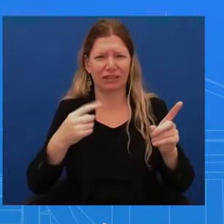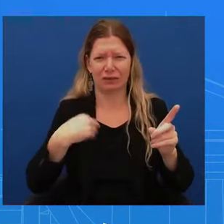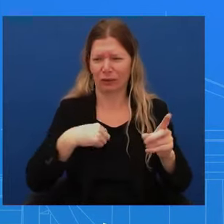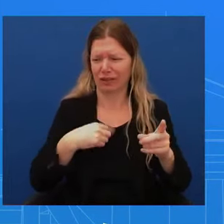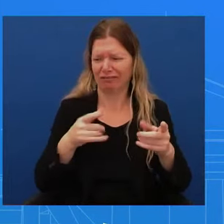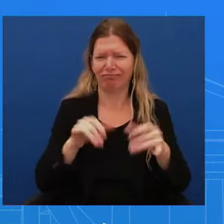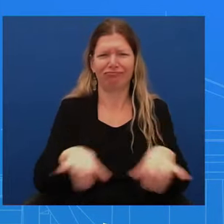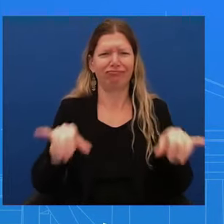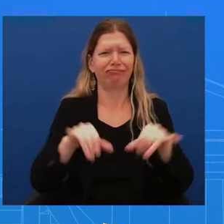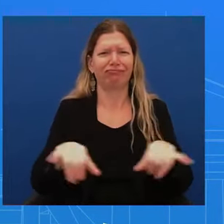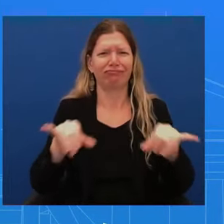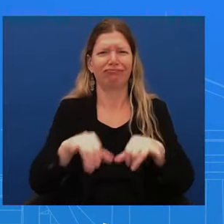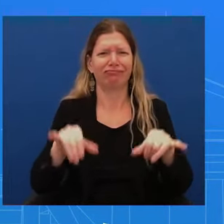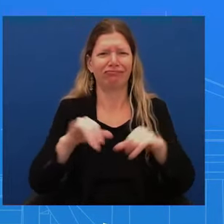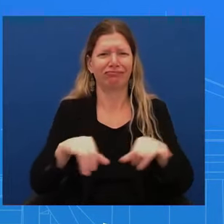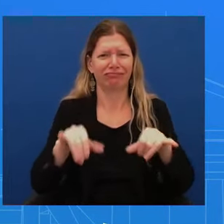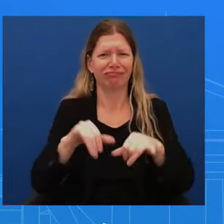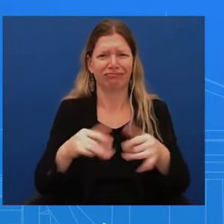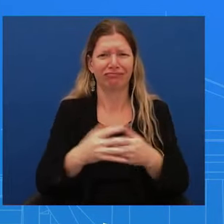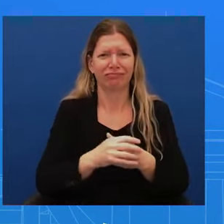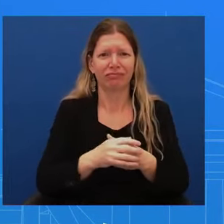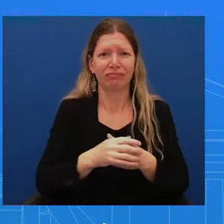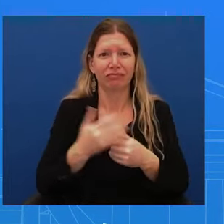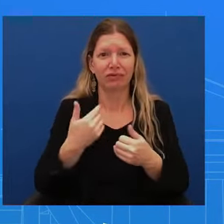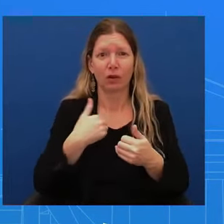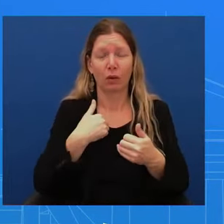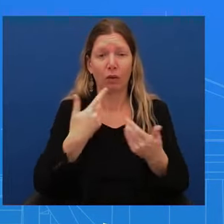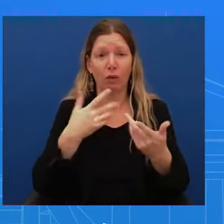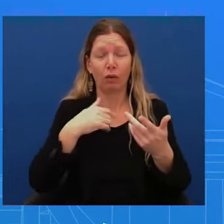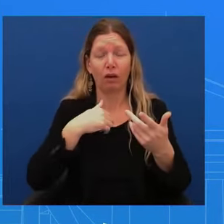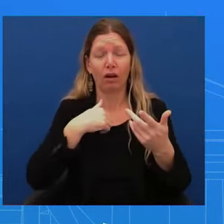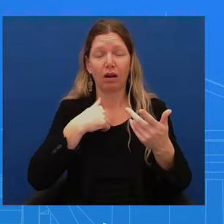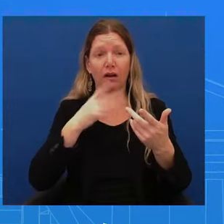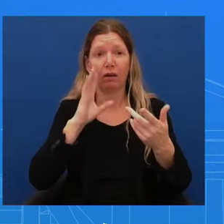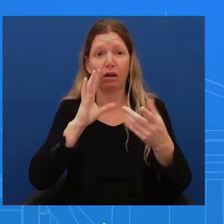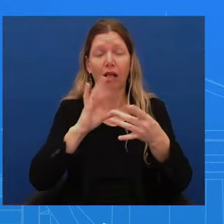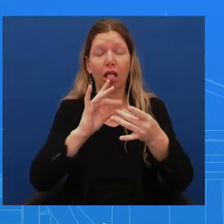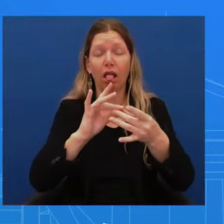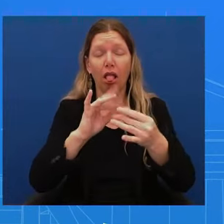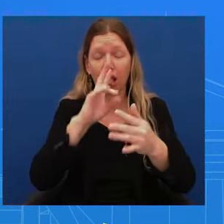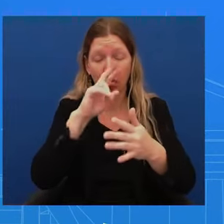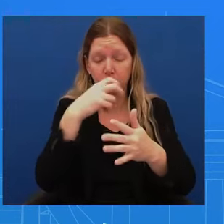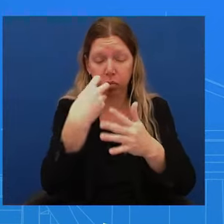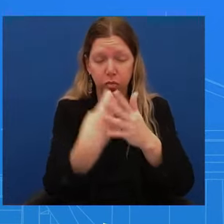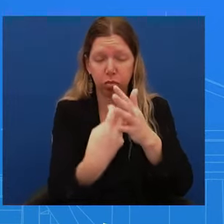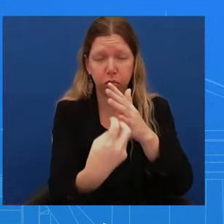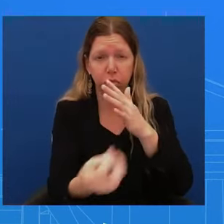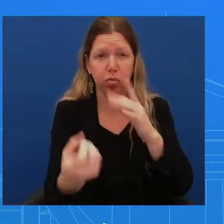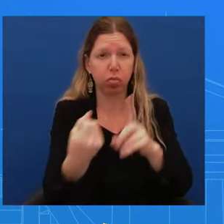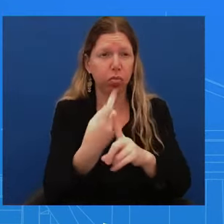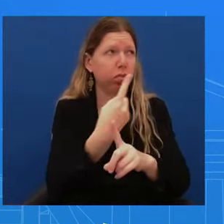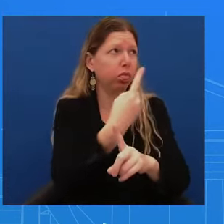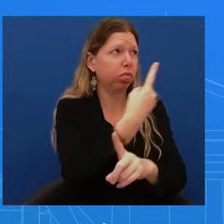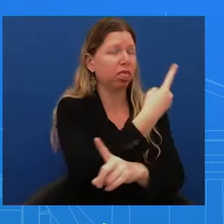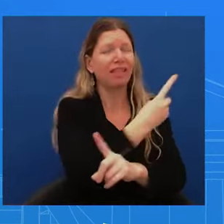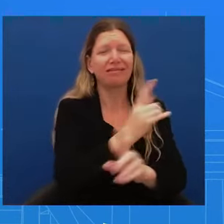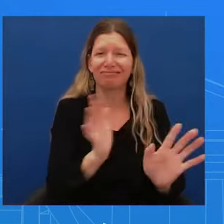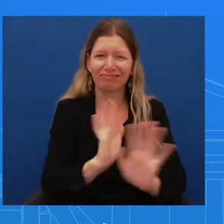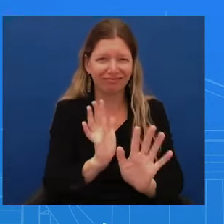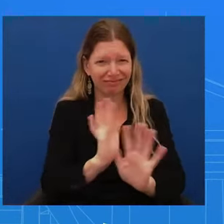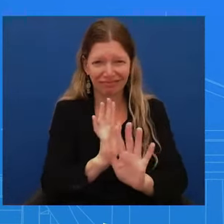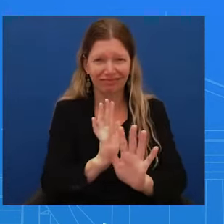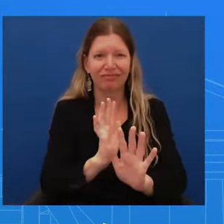hole, go down a rabbit hole with you. We're not doing anything different. We're being very clear and following the protocol. I'm going to move around and being pulled here.